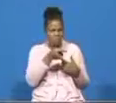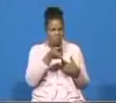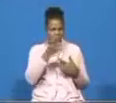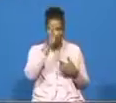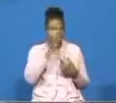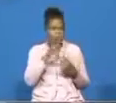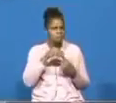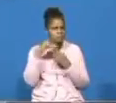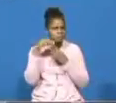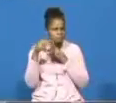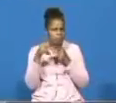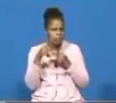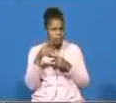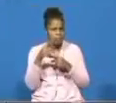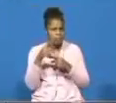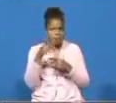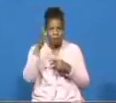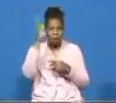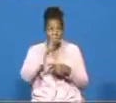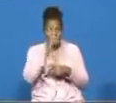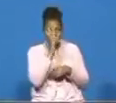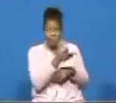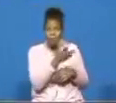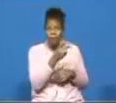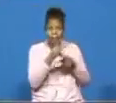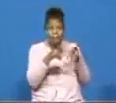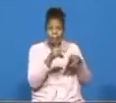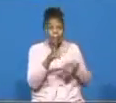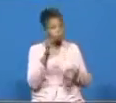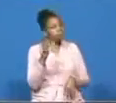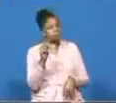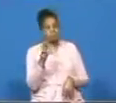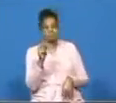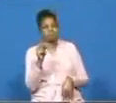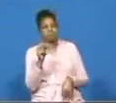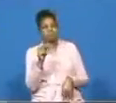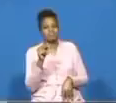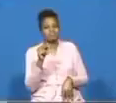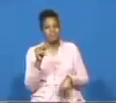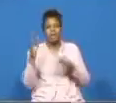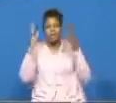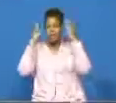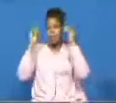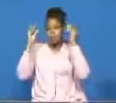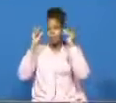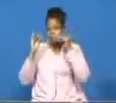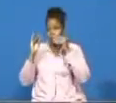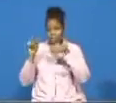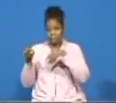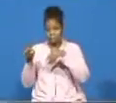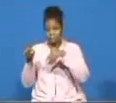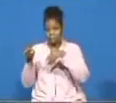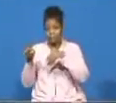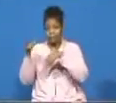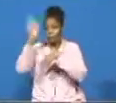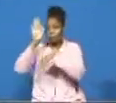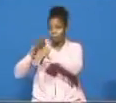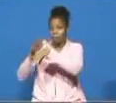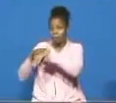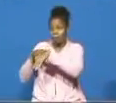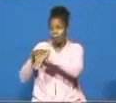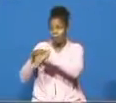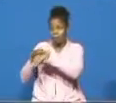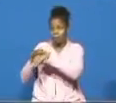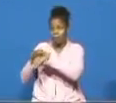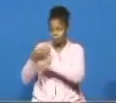would not abandon his people are you with me somebody god called moses uh prepared moses uh appointed